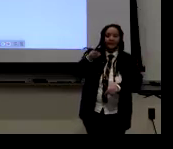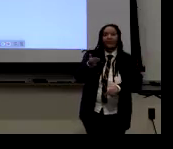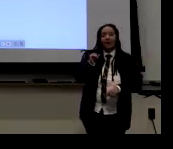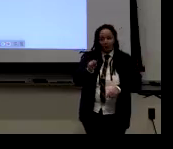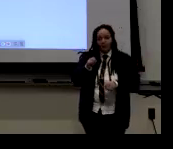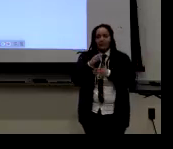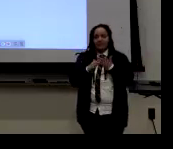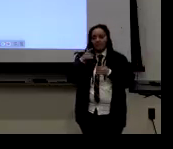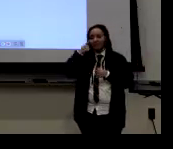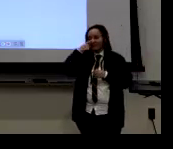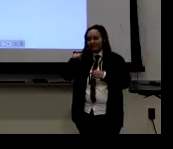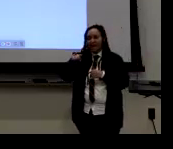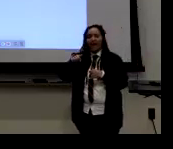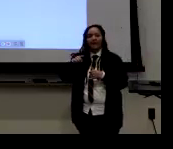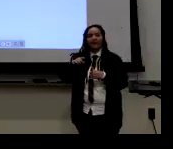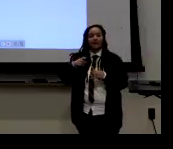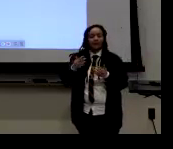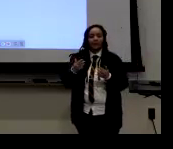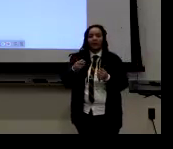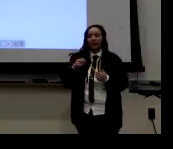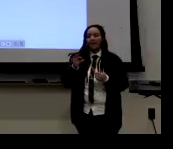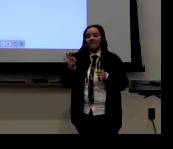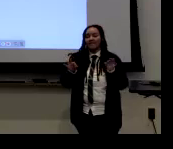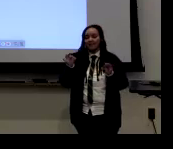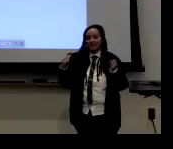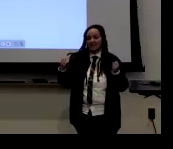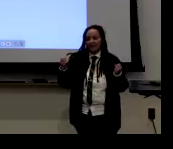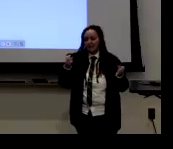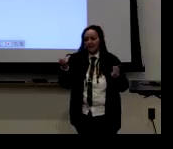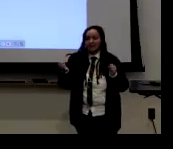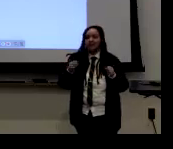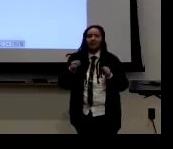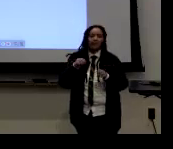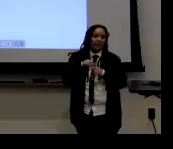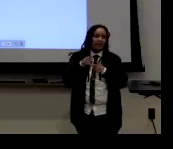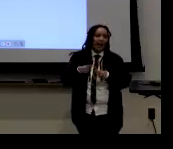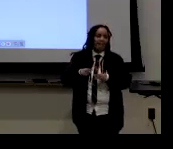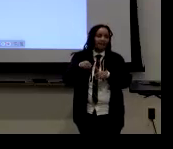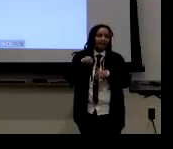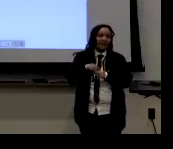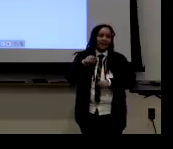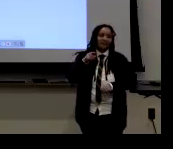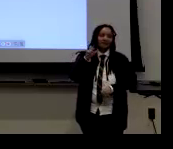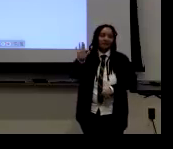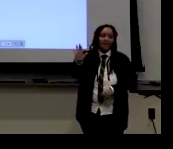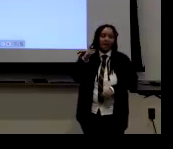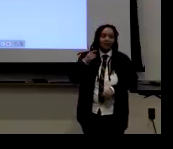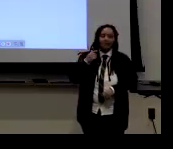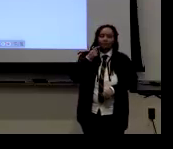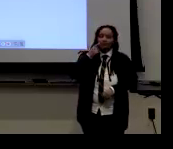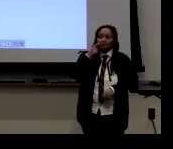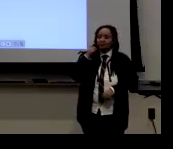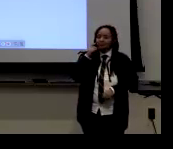But yes, there are some Thai feminine signs that